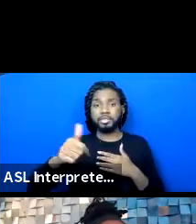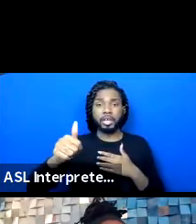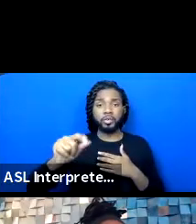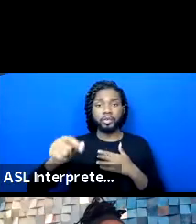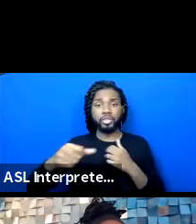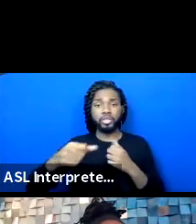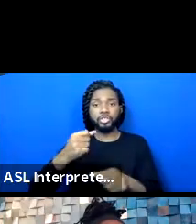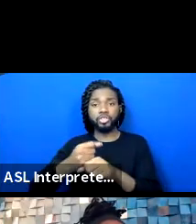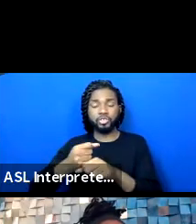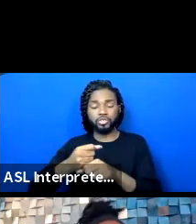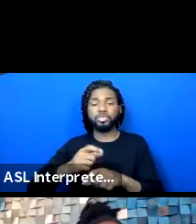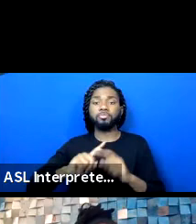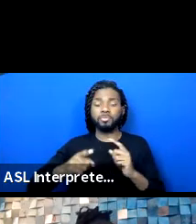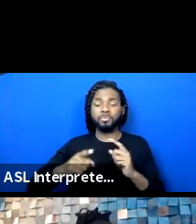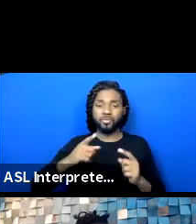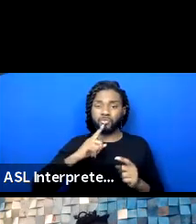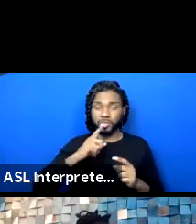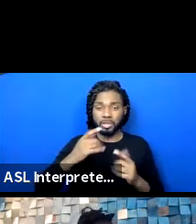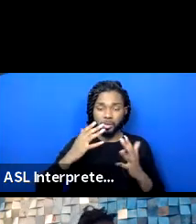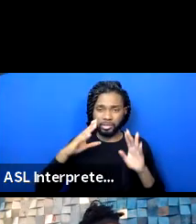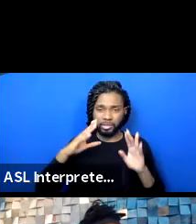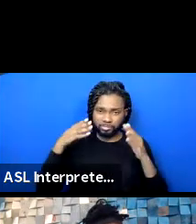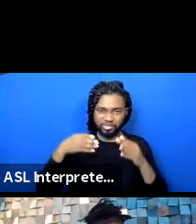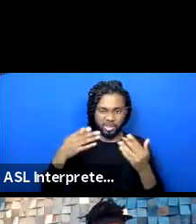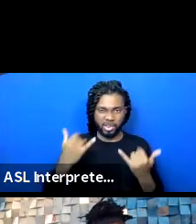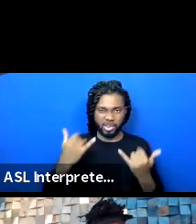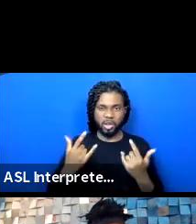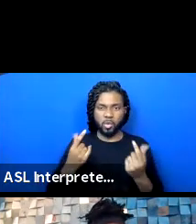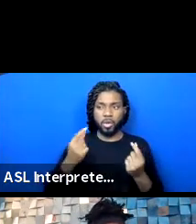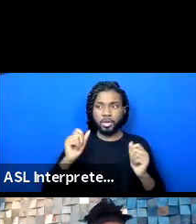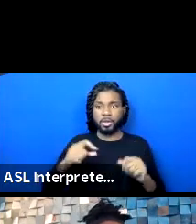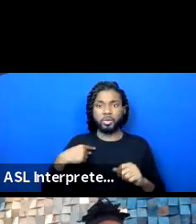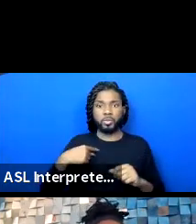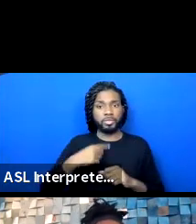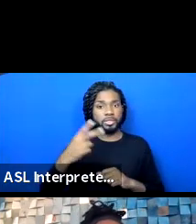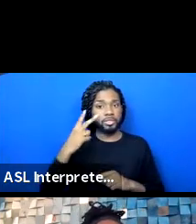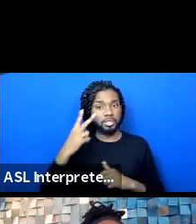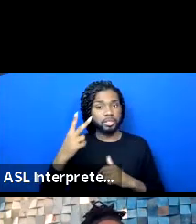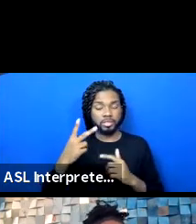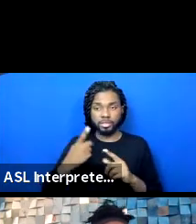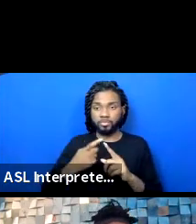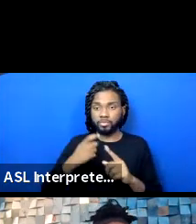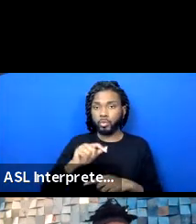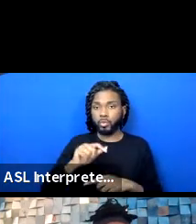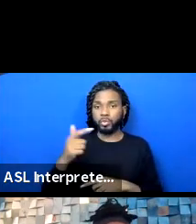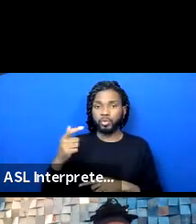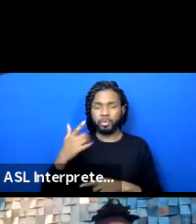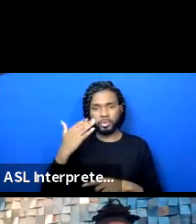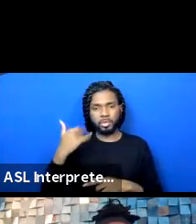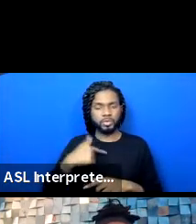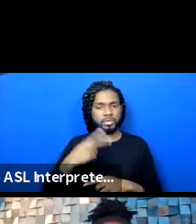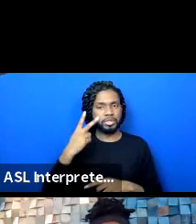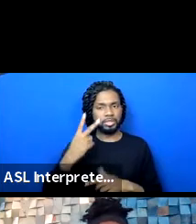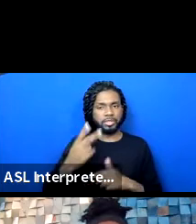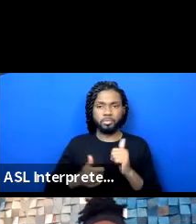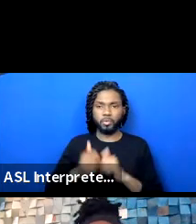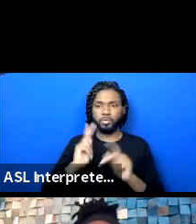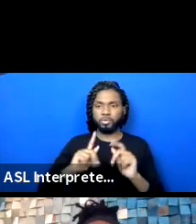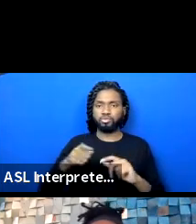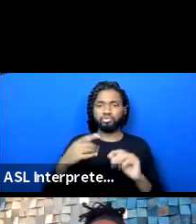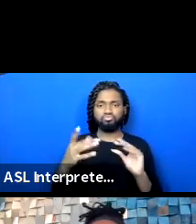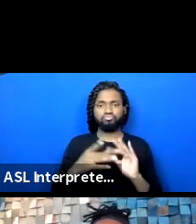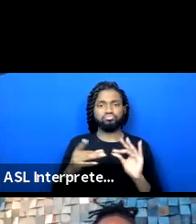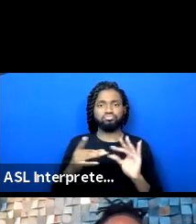see in 2021? Because there is a, there's a refrain of lip service. We're also not interested in spending